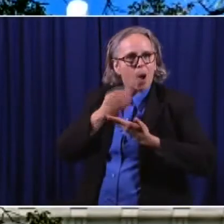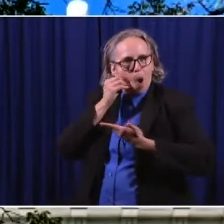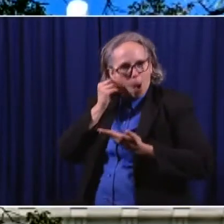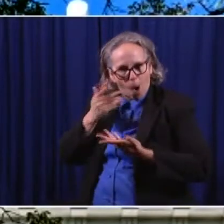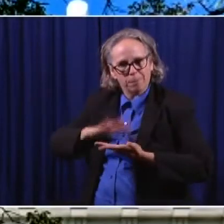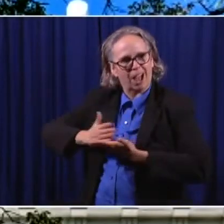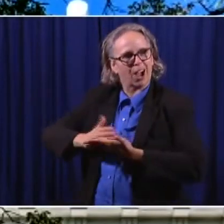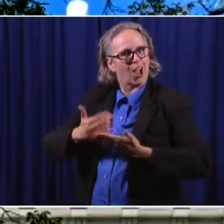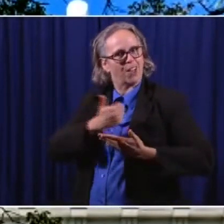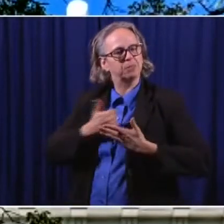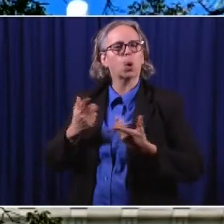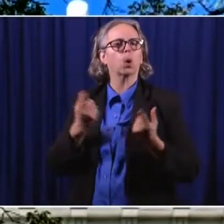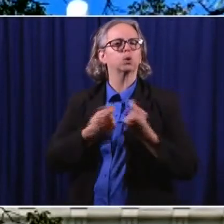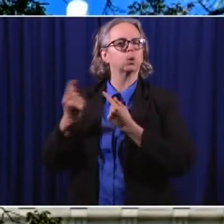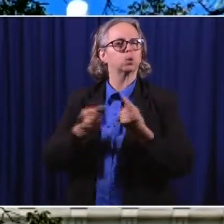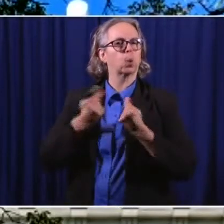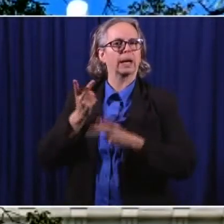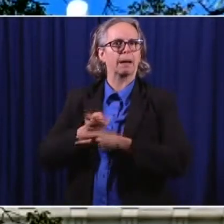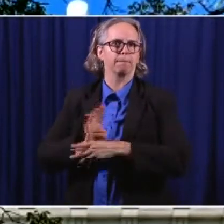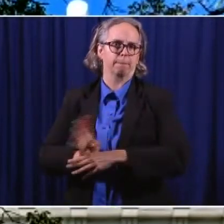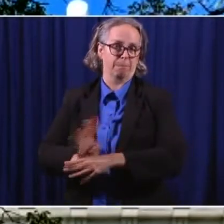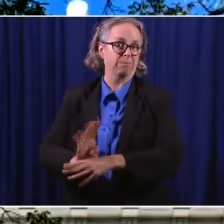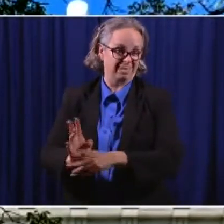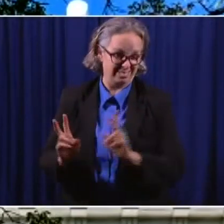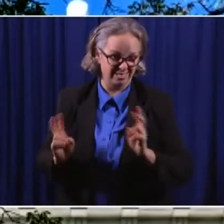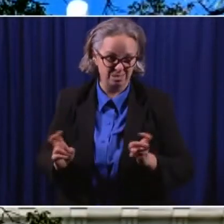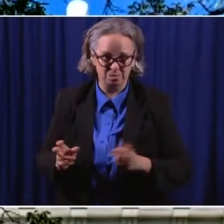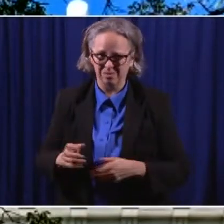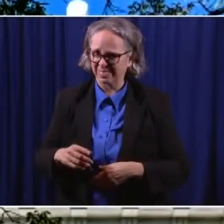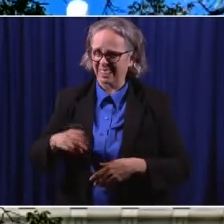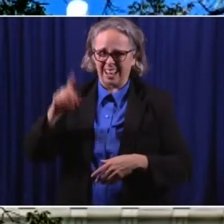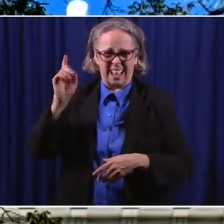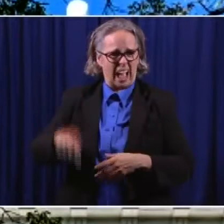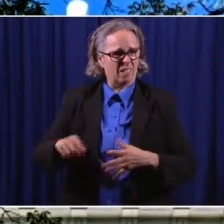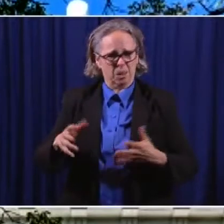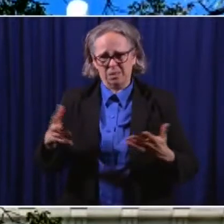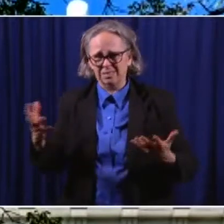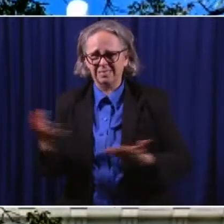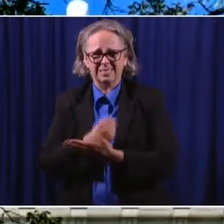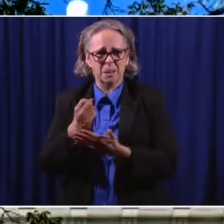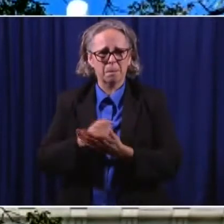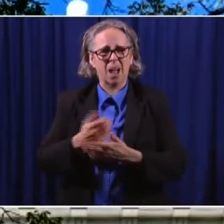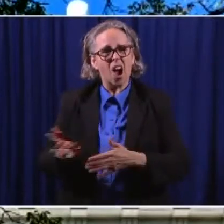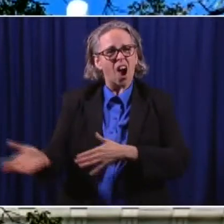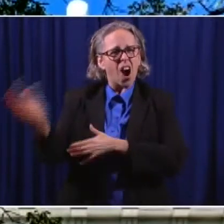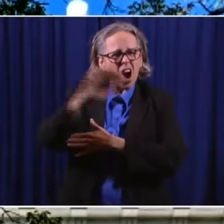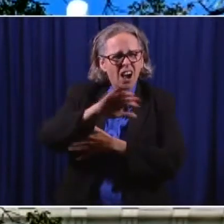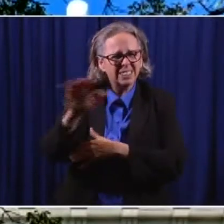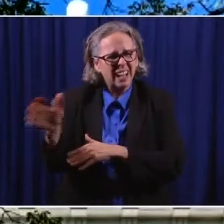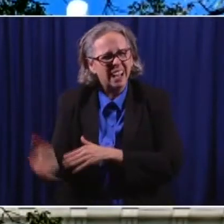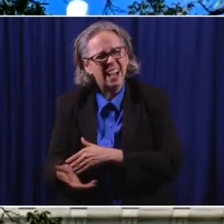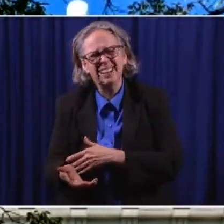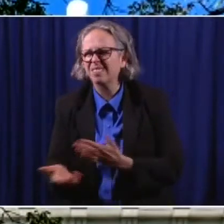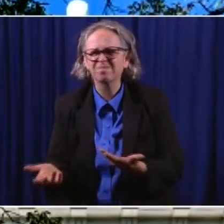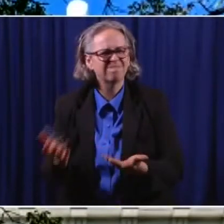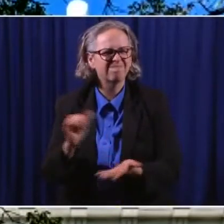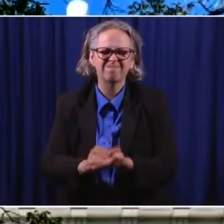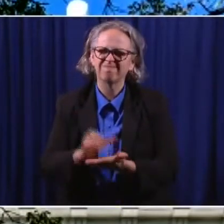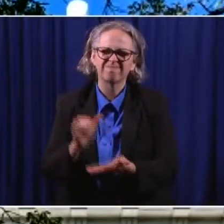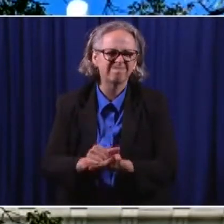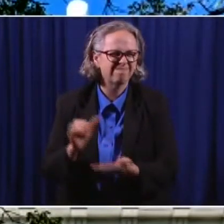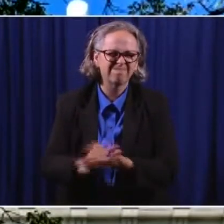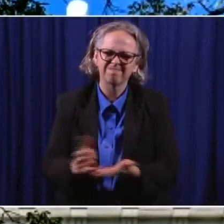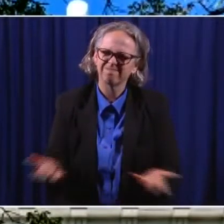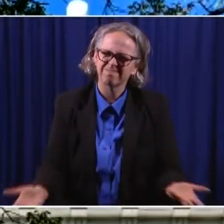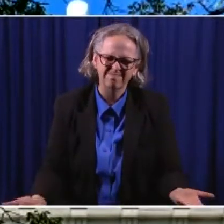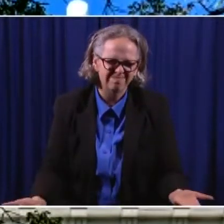do that 24-7. We have to rely on the students to mask up. What we say at Wittenberg is stay